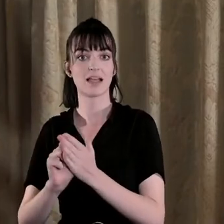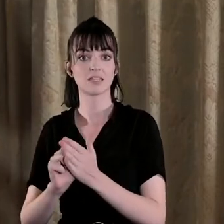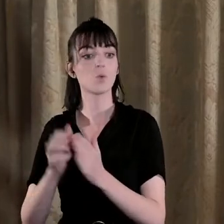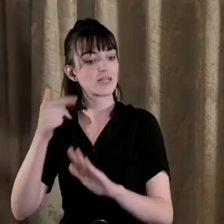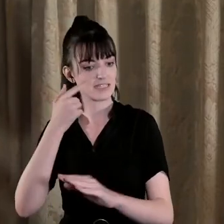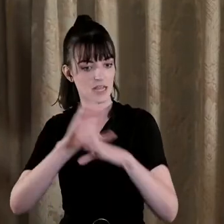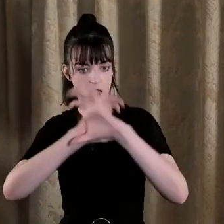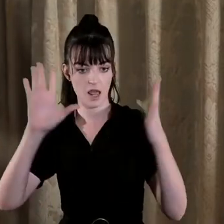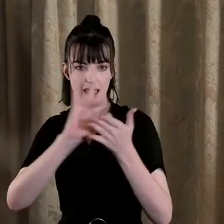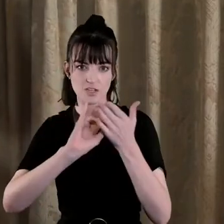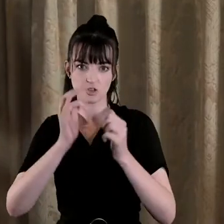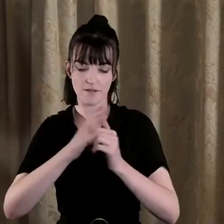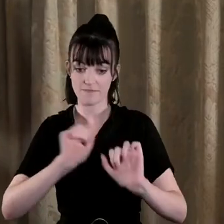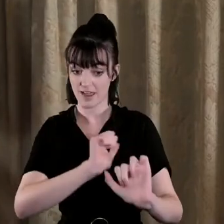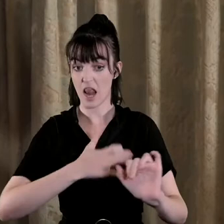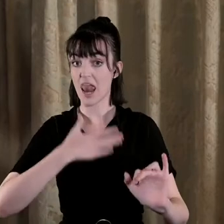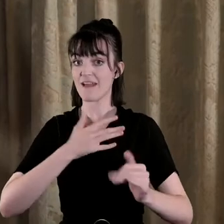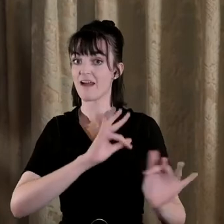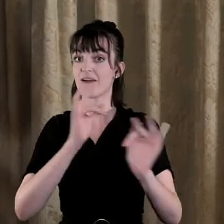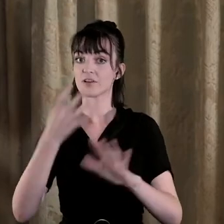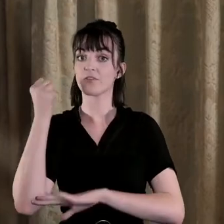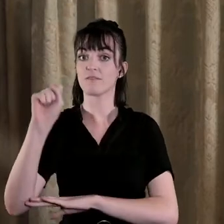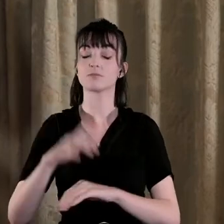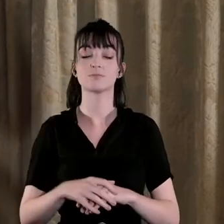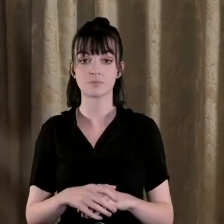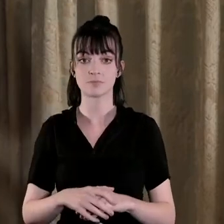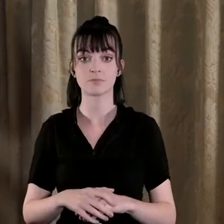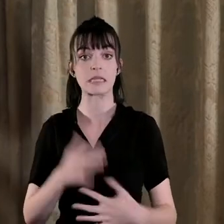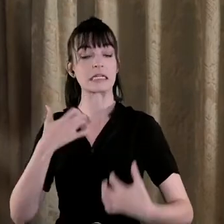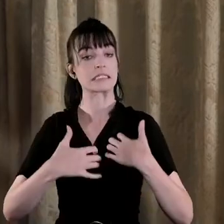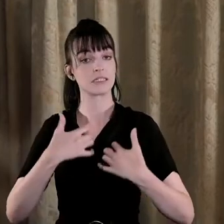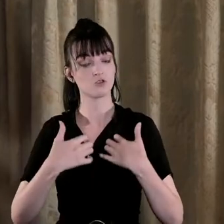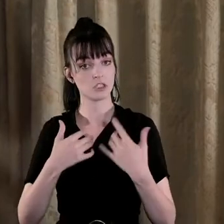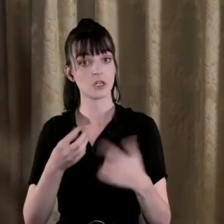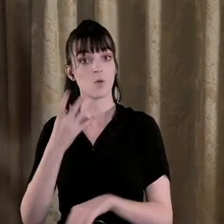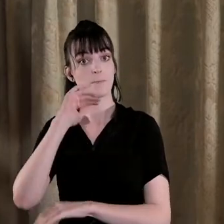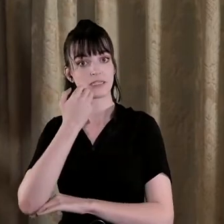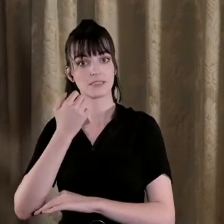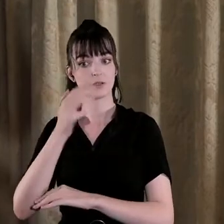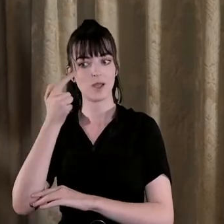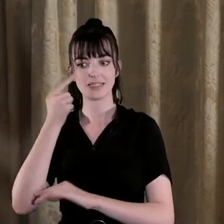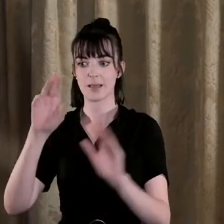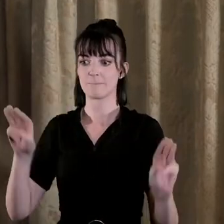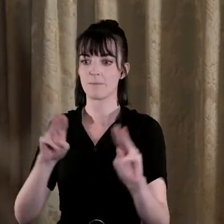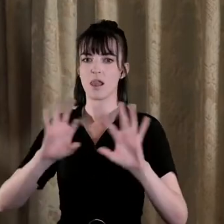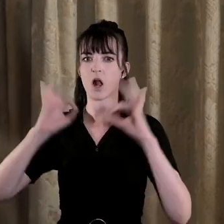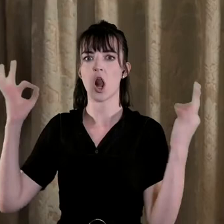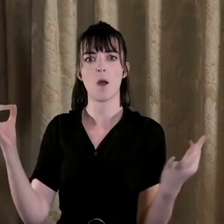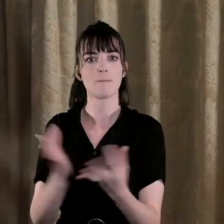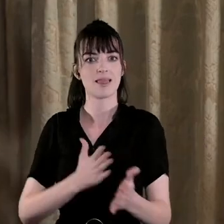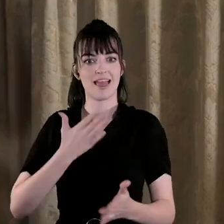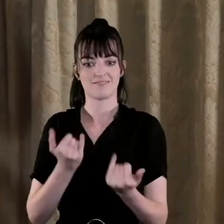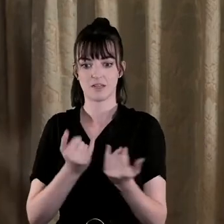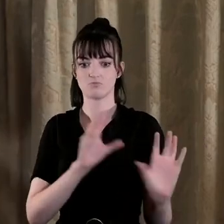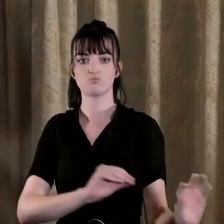revolution and one interesting dimension of that is the extent to which people lived global lives in terms of emigration